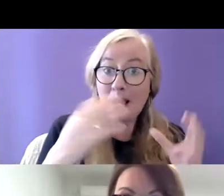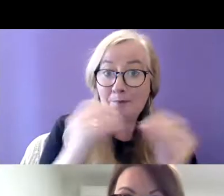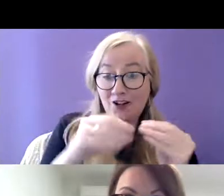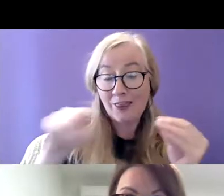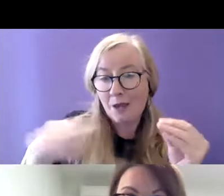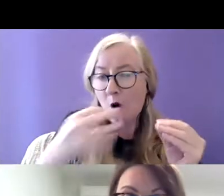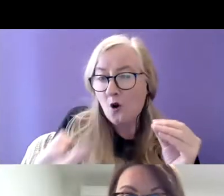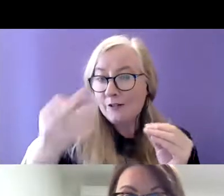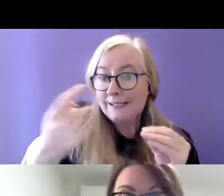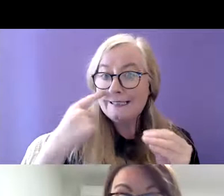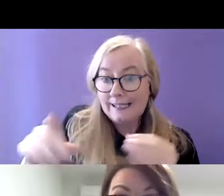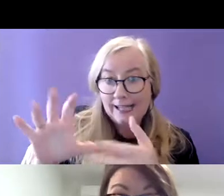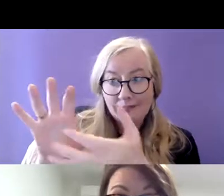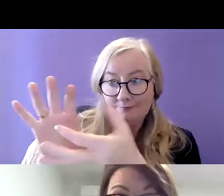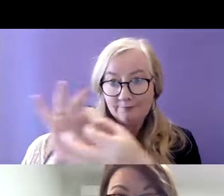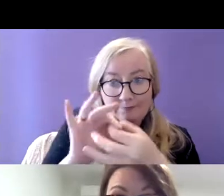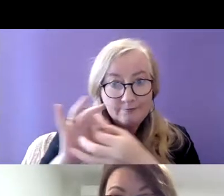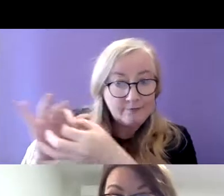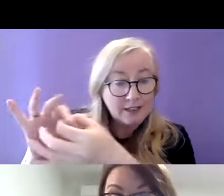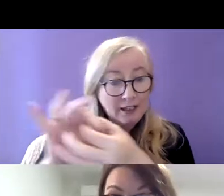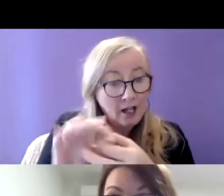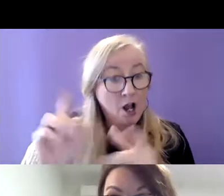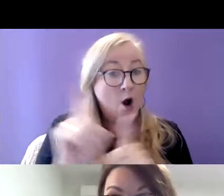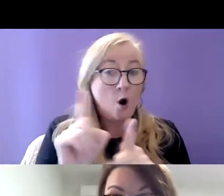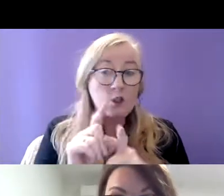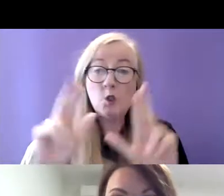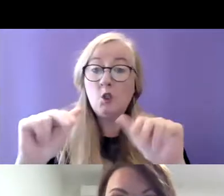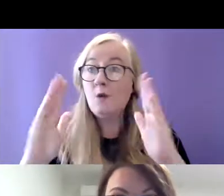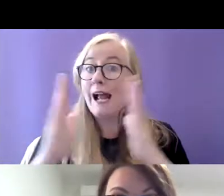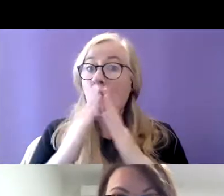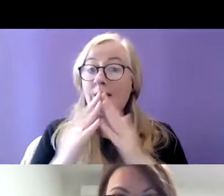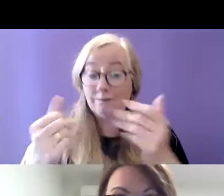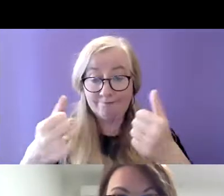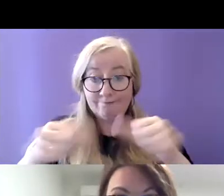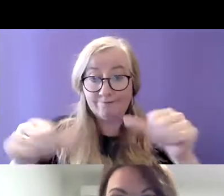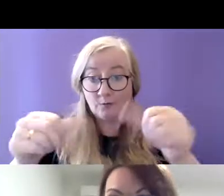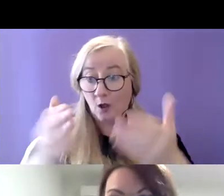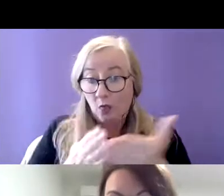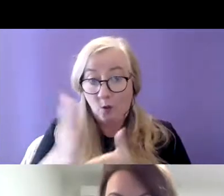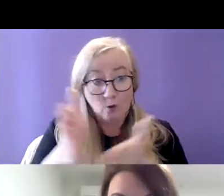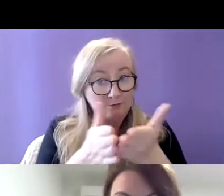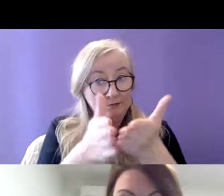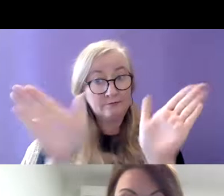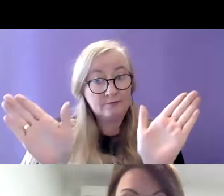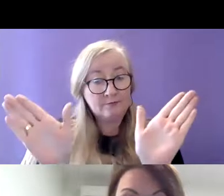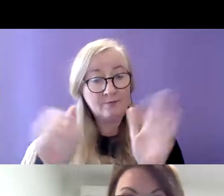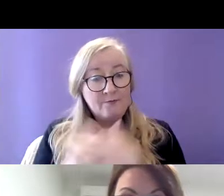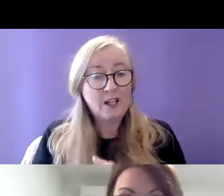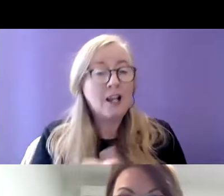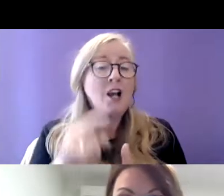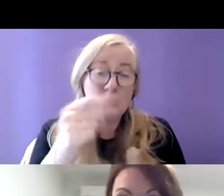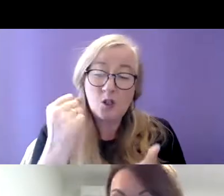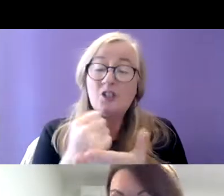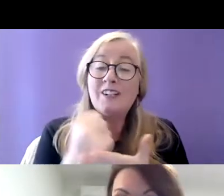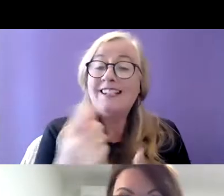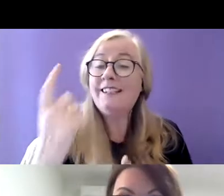to see that happening and with the UDL for new housing being implemented across the board The study shows that